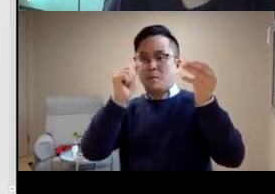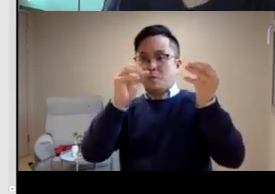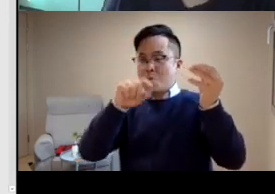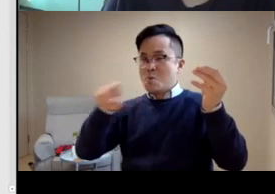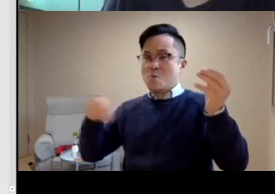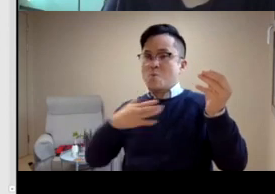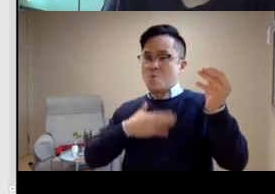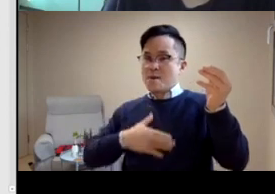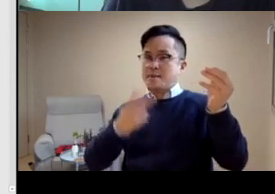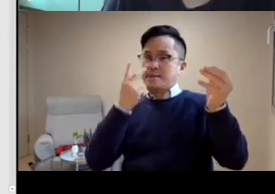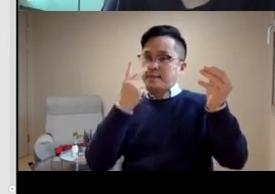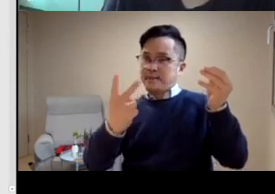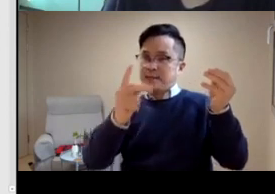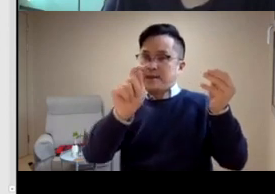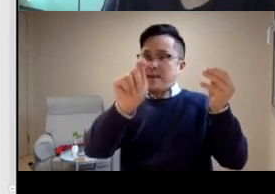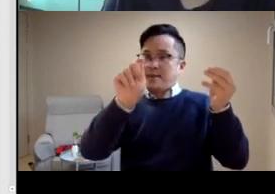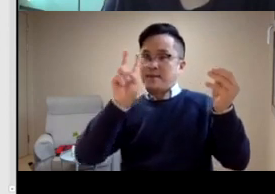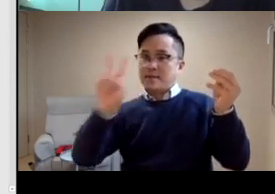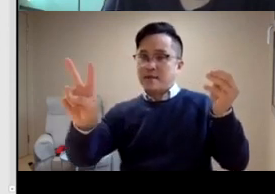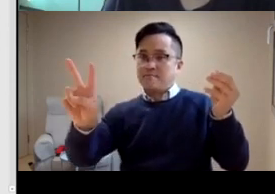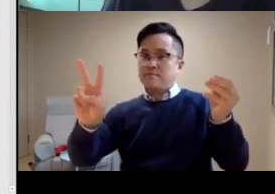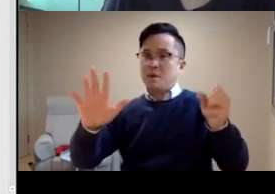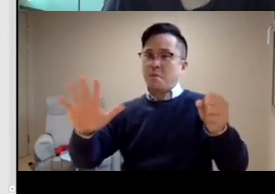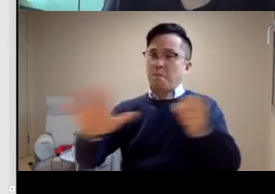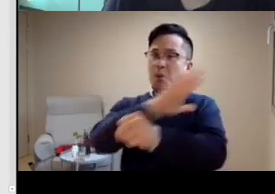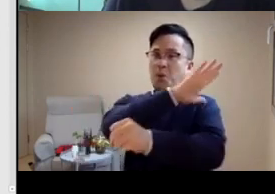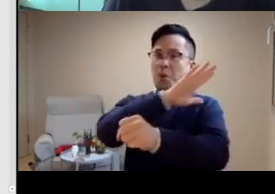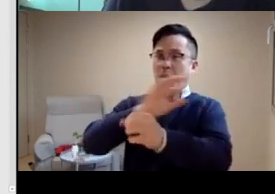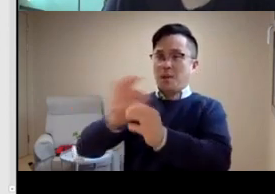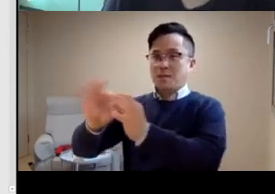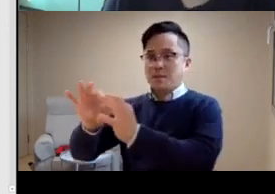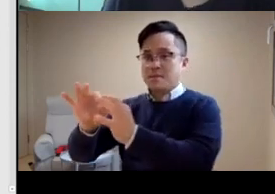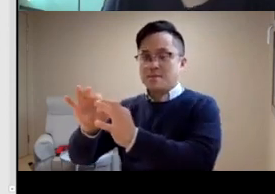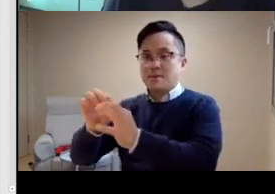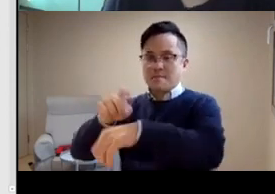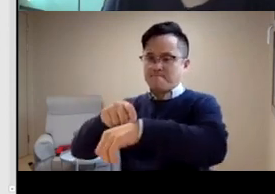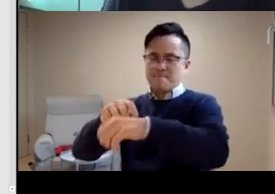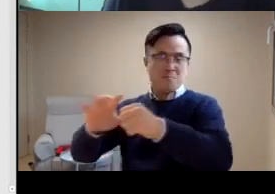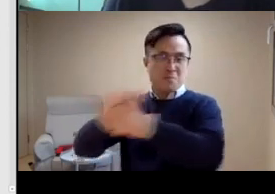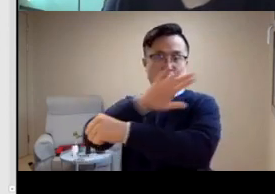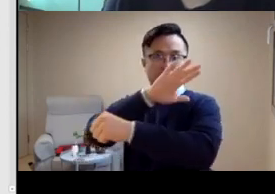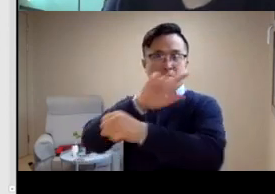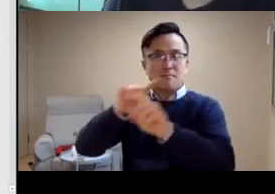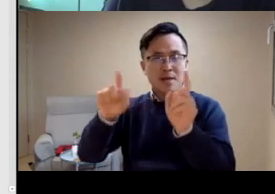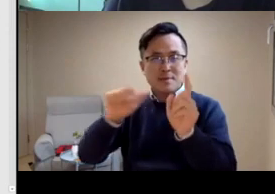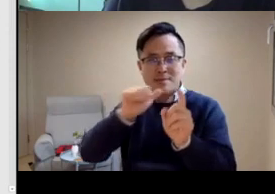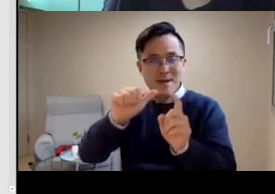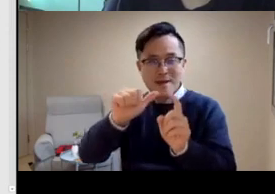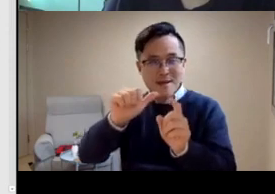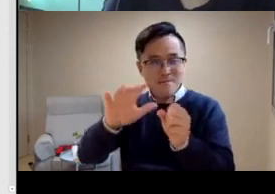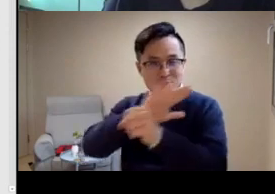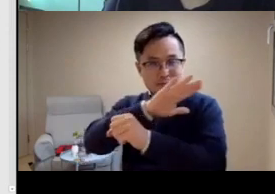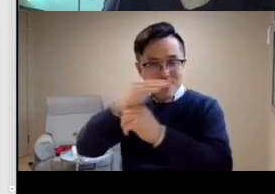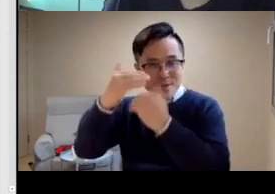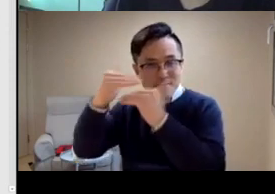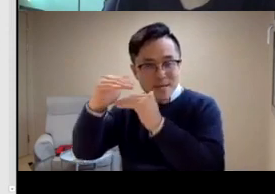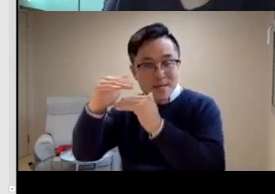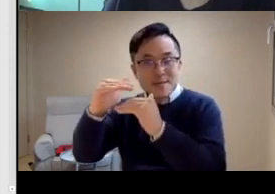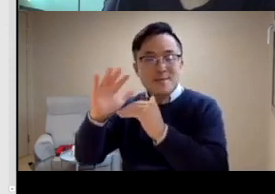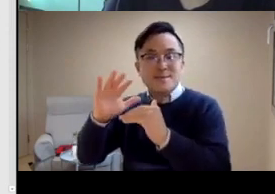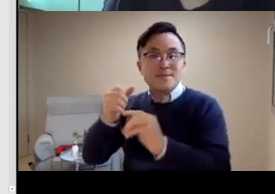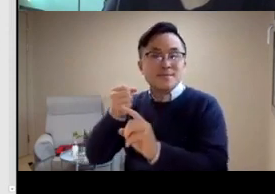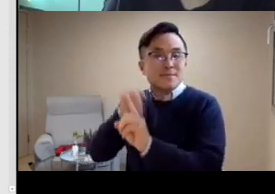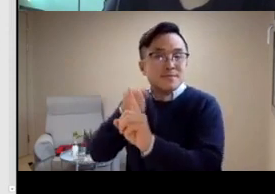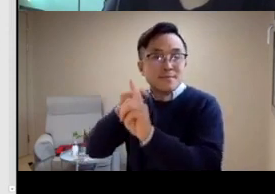the Deaf became very, very visible. And we wanted to have full interpreting on the